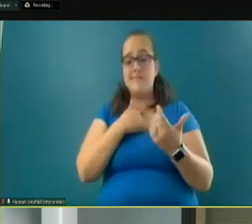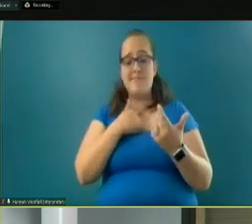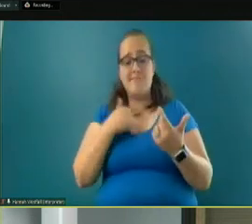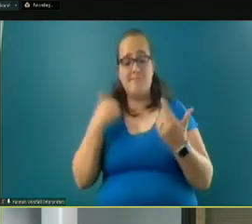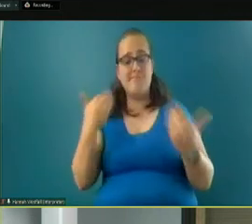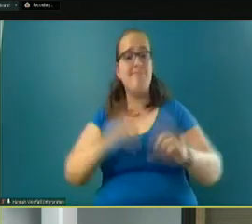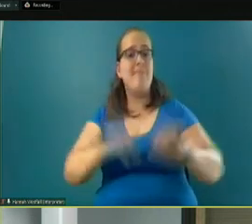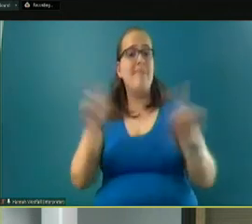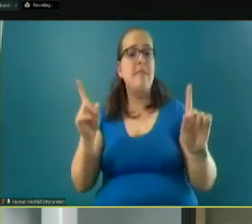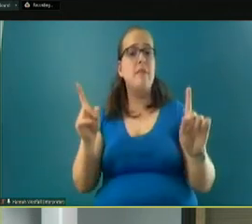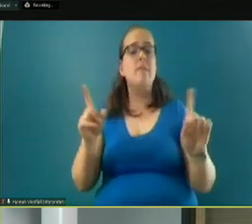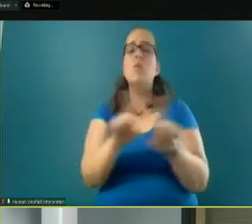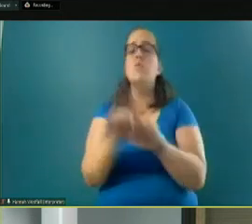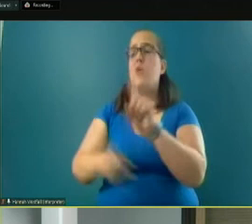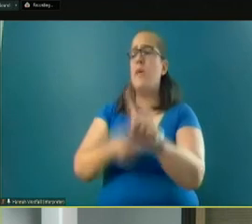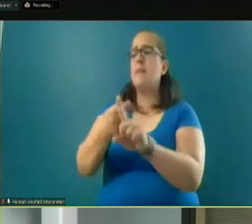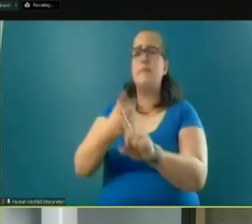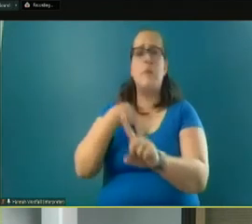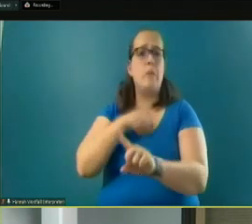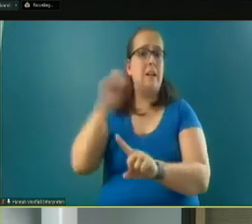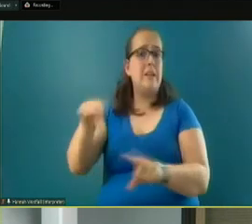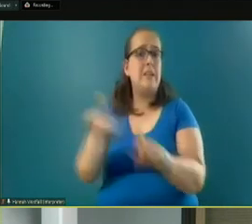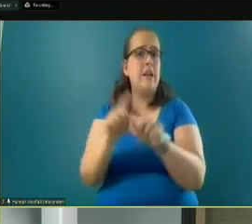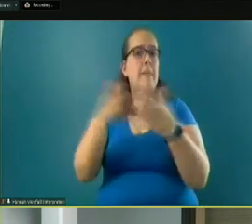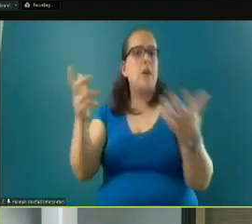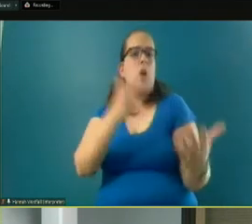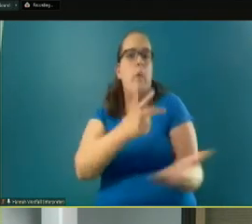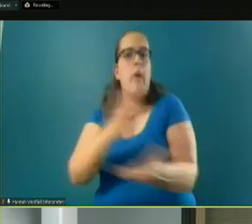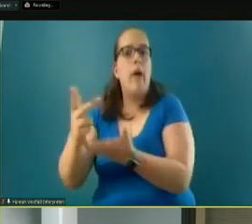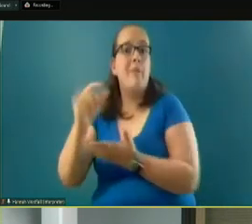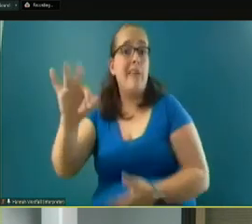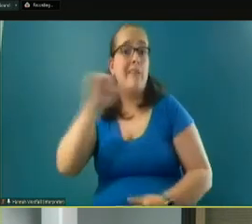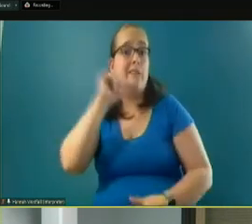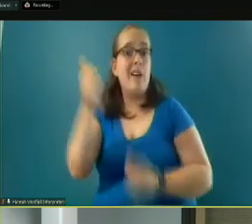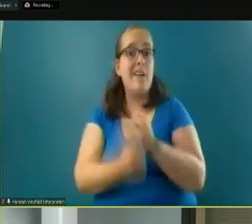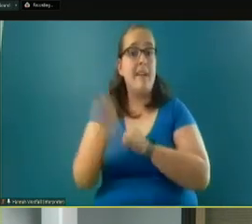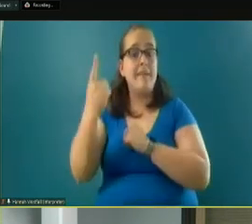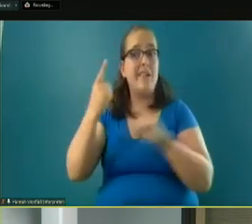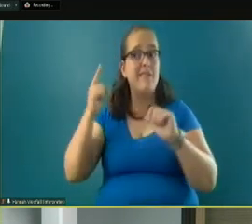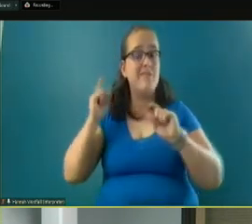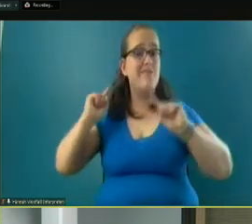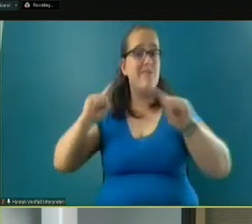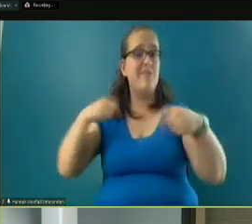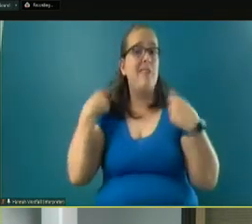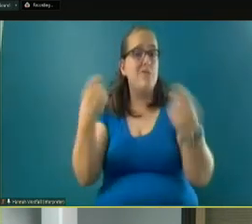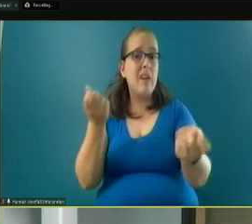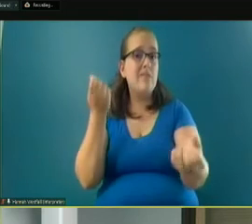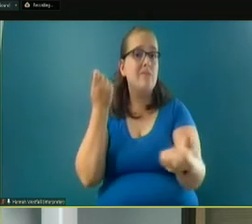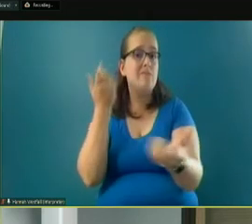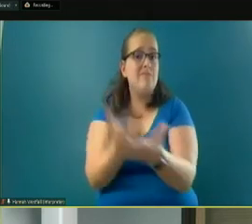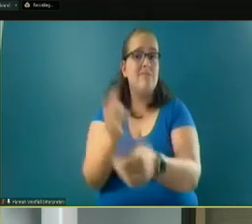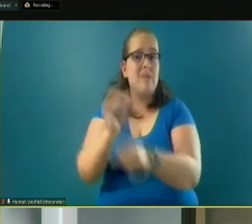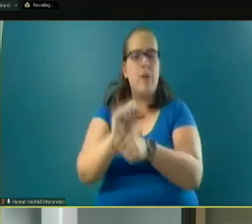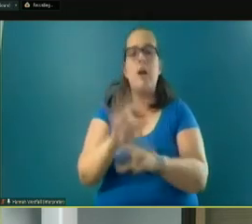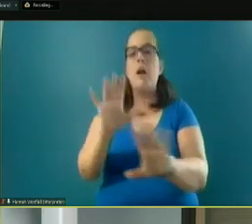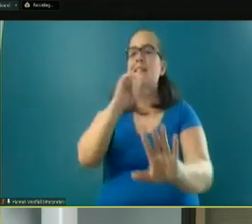And then the associated impacts. Do we need as much parking everywhere if not everybody is driving all the time? That's not